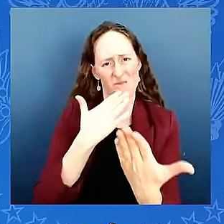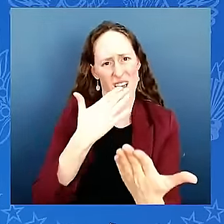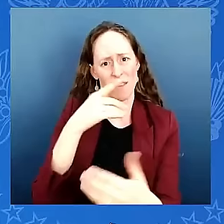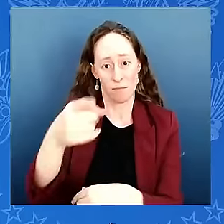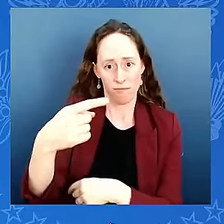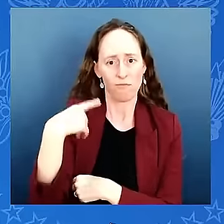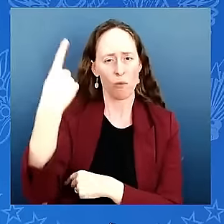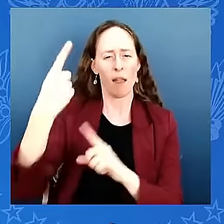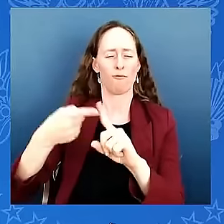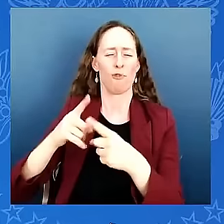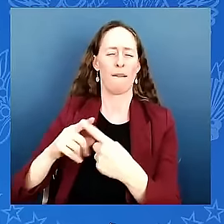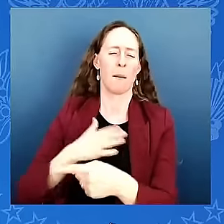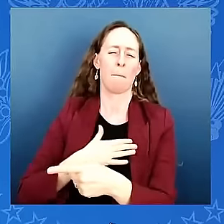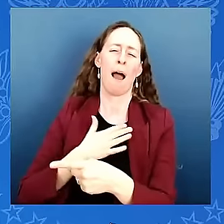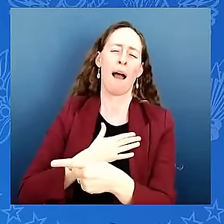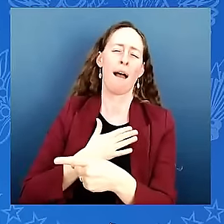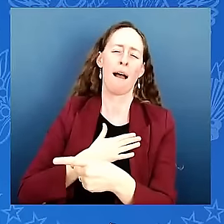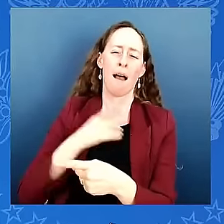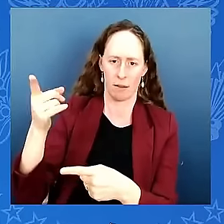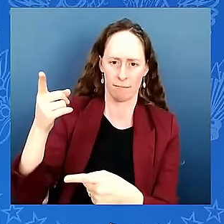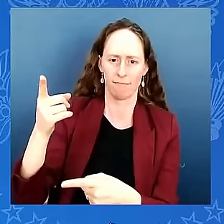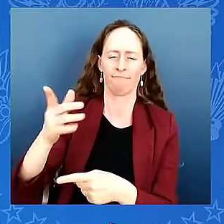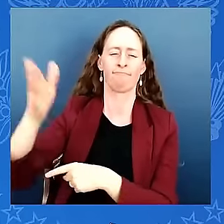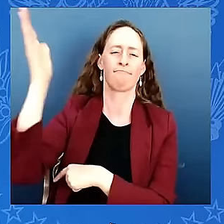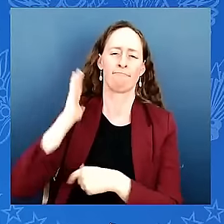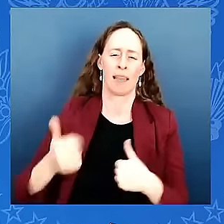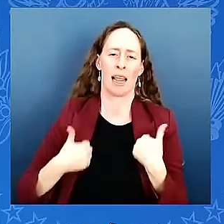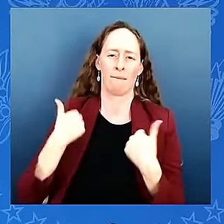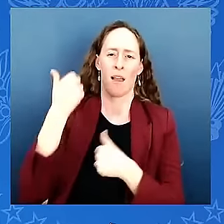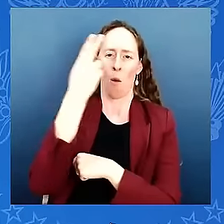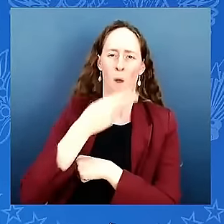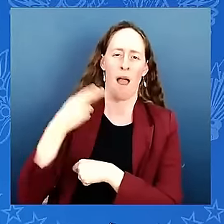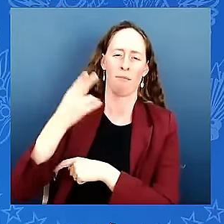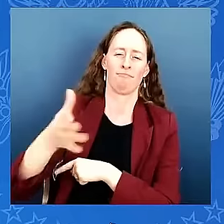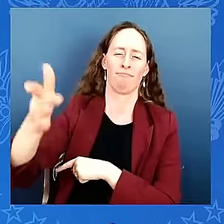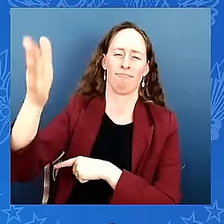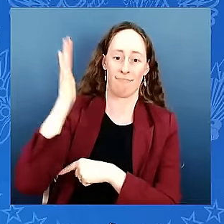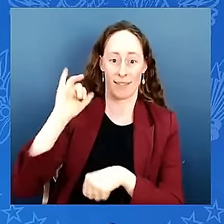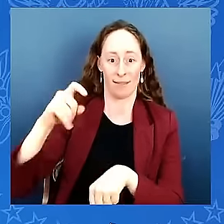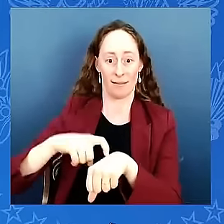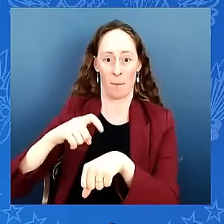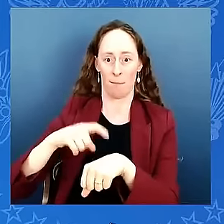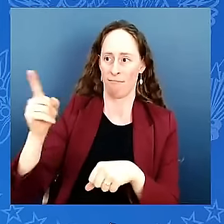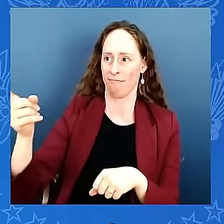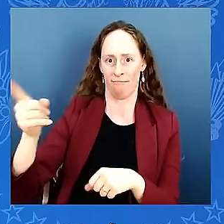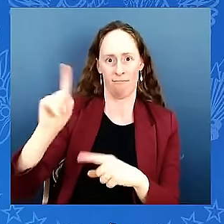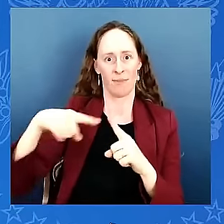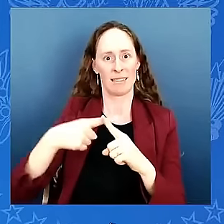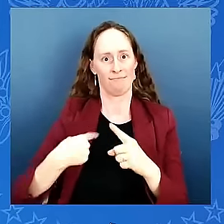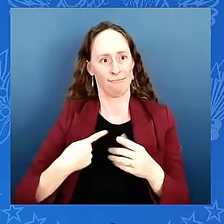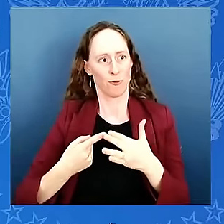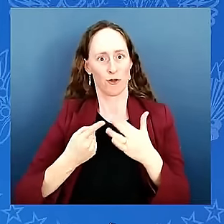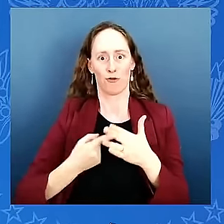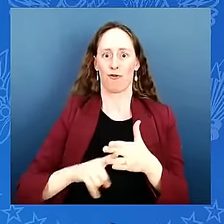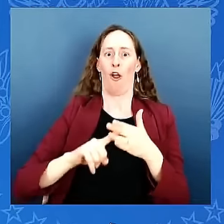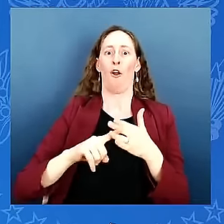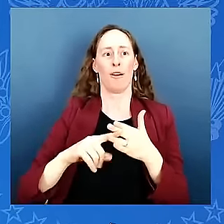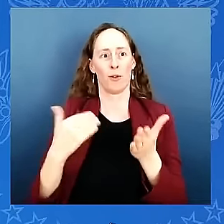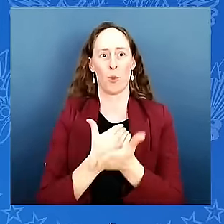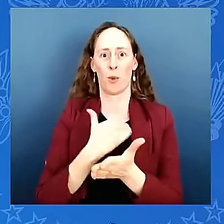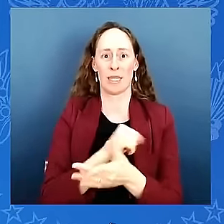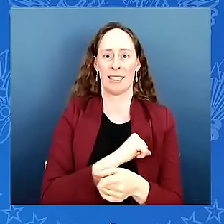30 year old kid to the senate he said joe it's indian nations indian nations